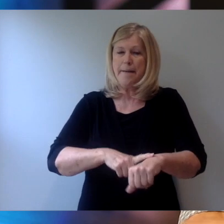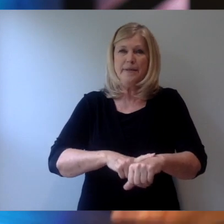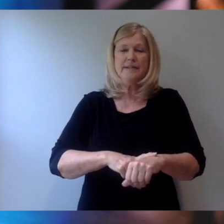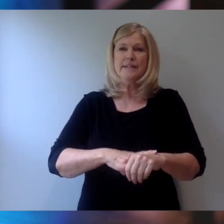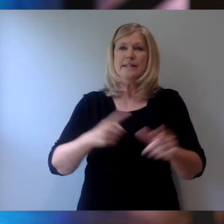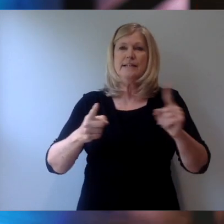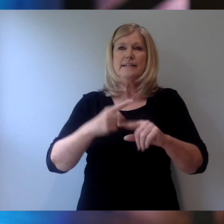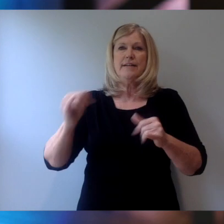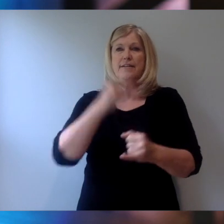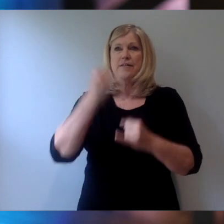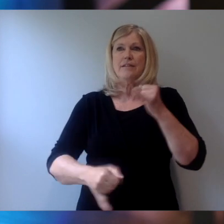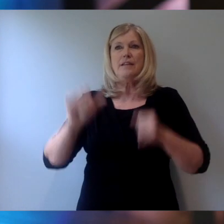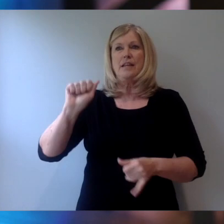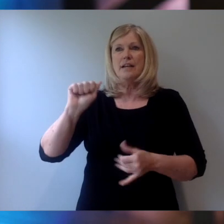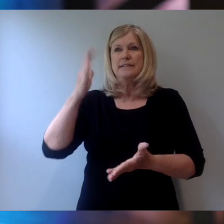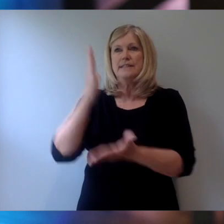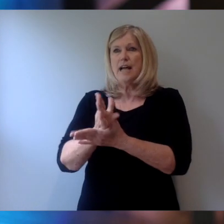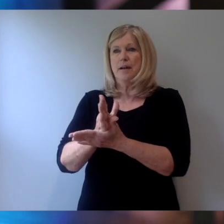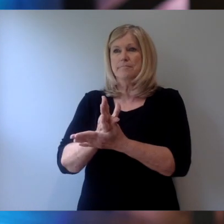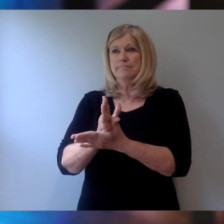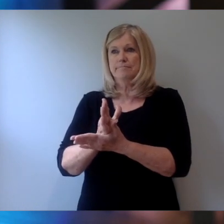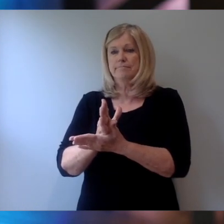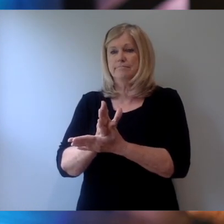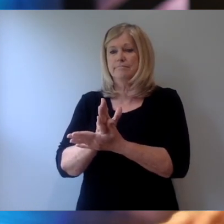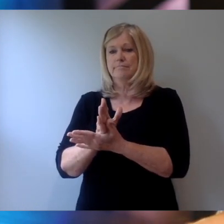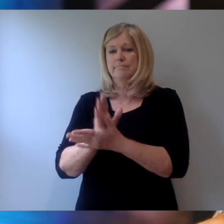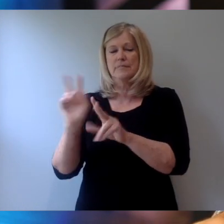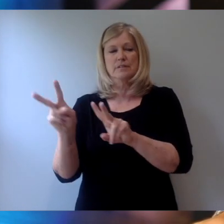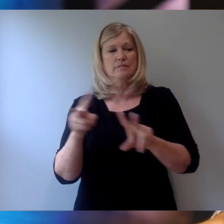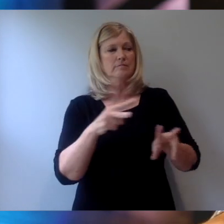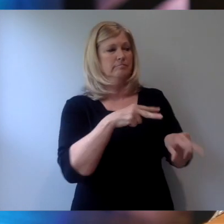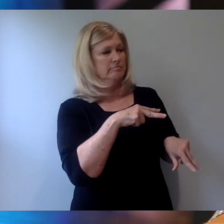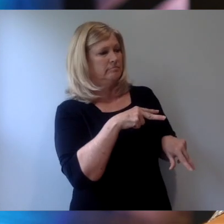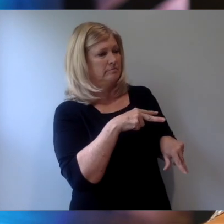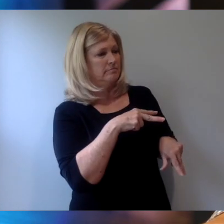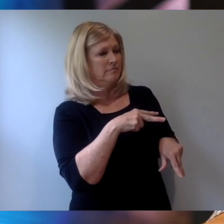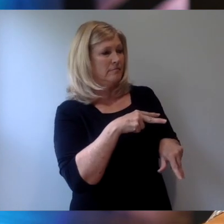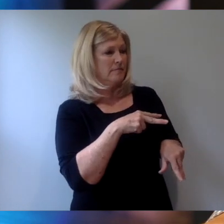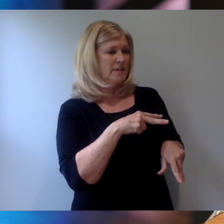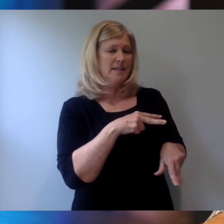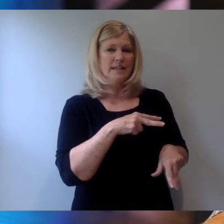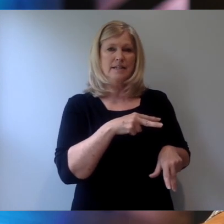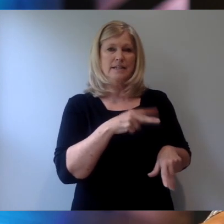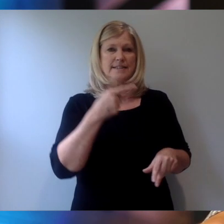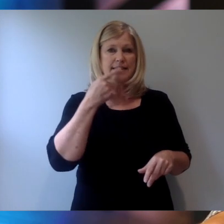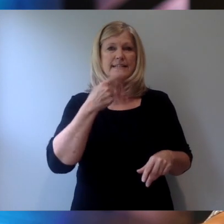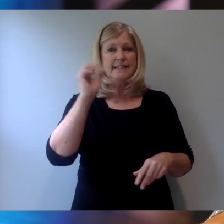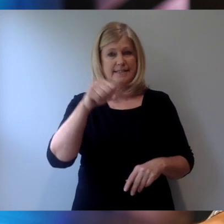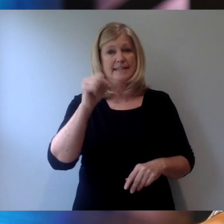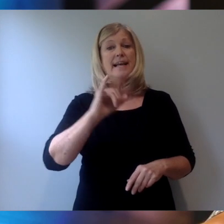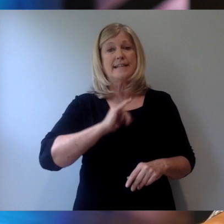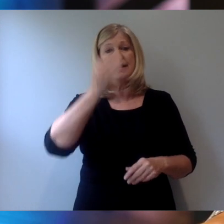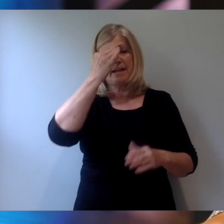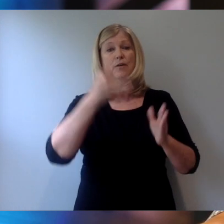finally Augustine stopped. He turned around and he said, Yes, I know it's you.